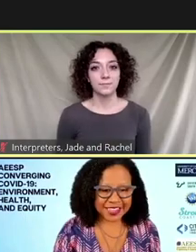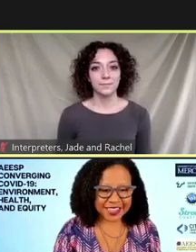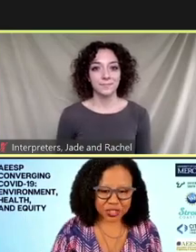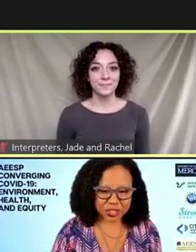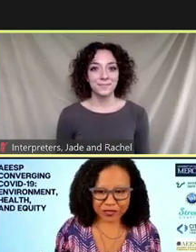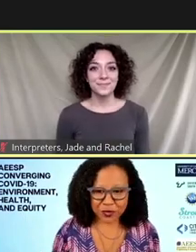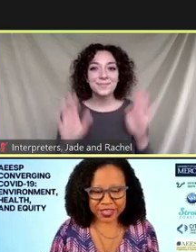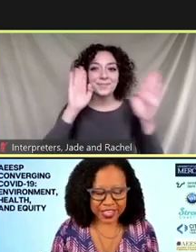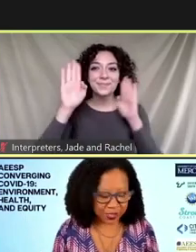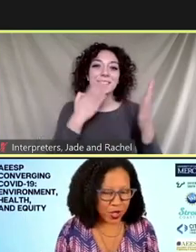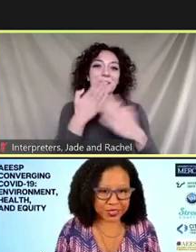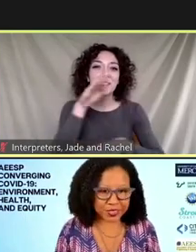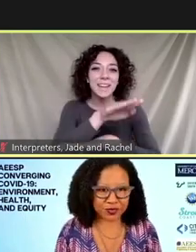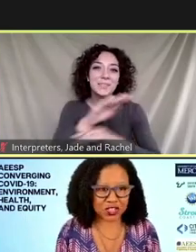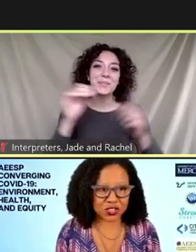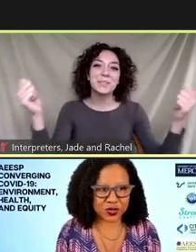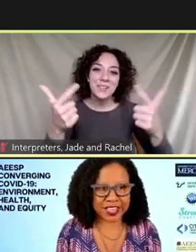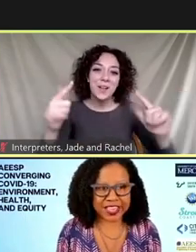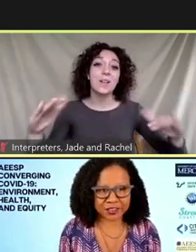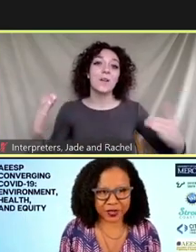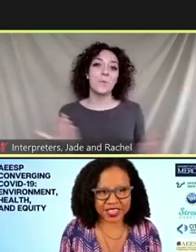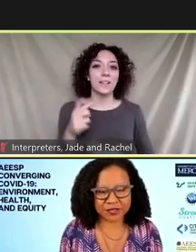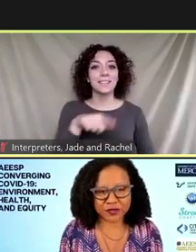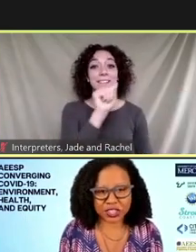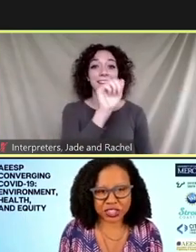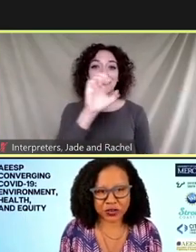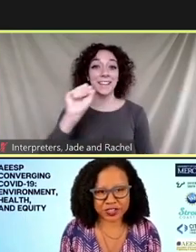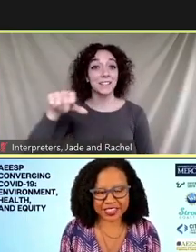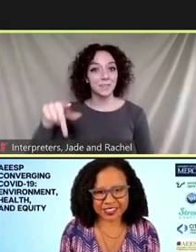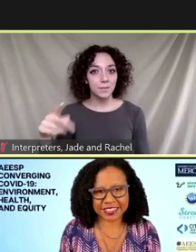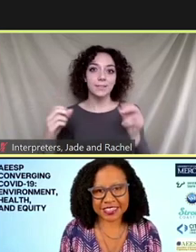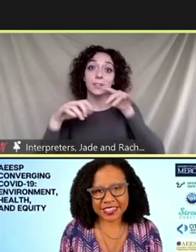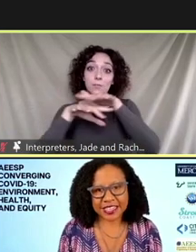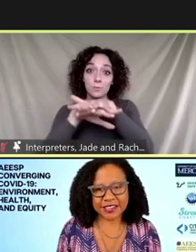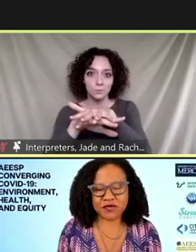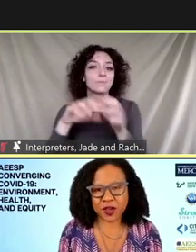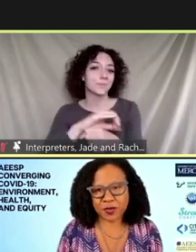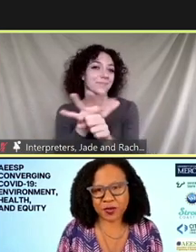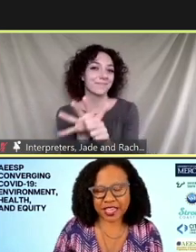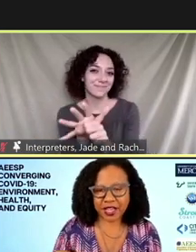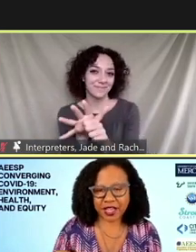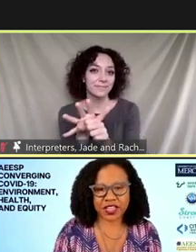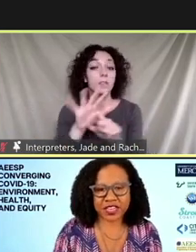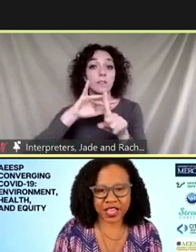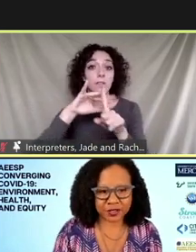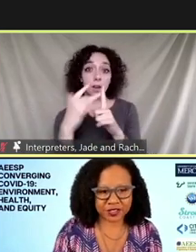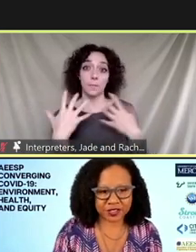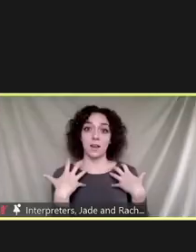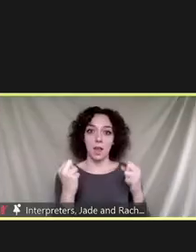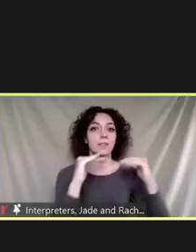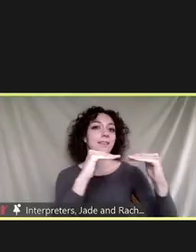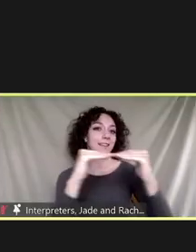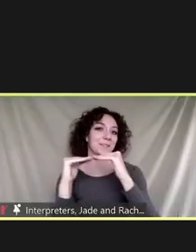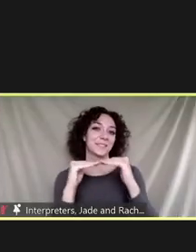good afternoon everyone and welcome to aesp convergent covet 19 environment health and equity